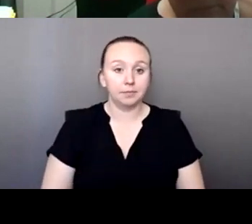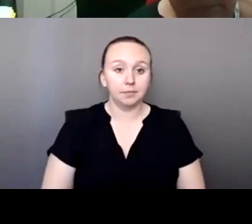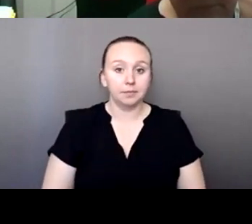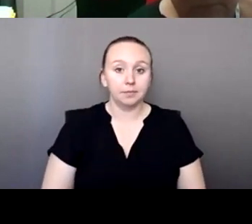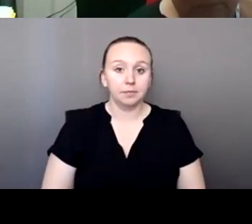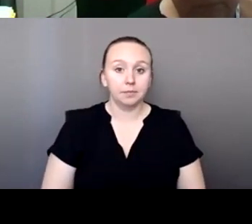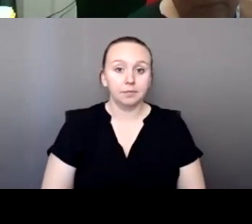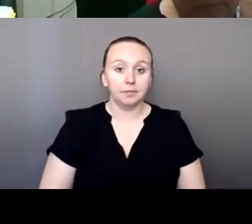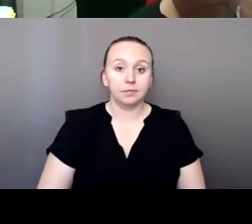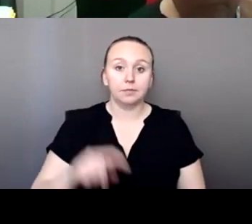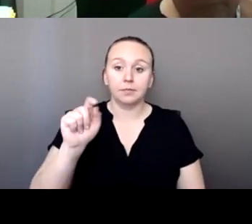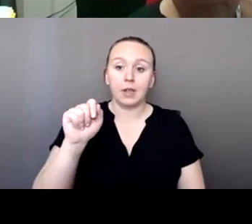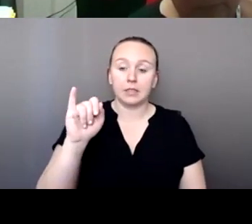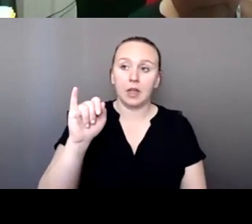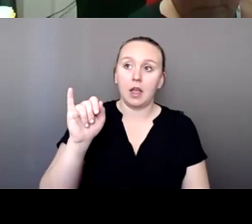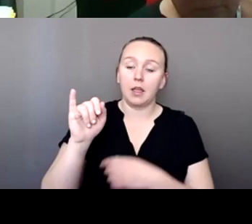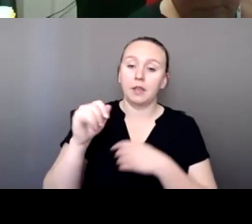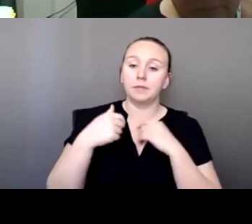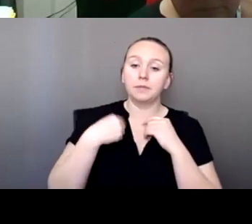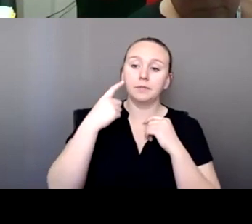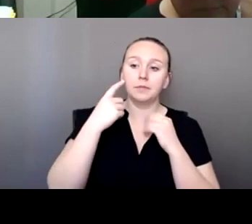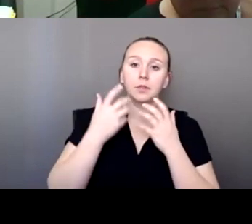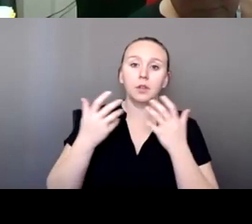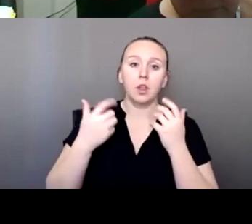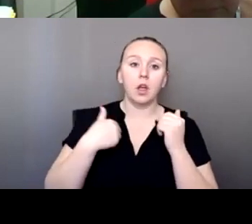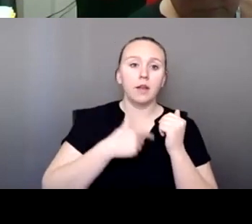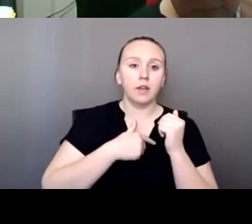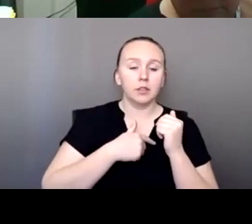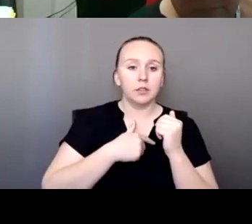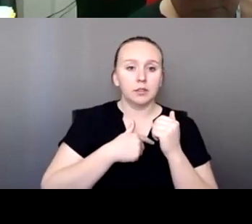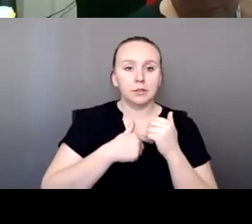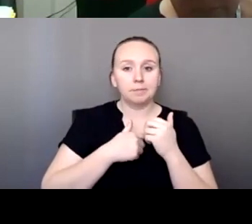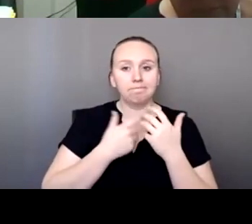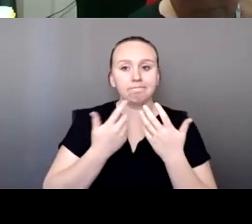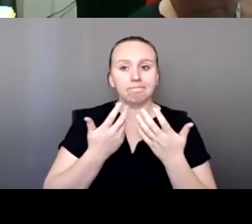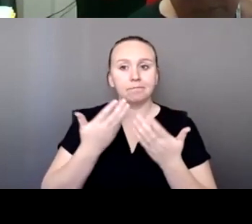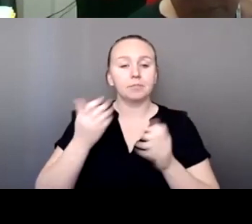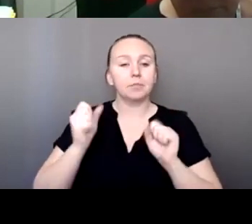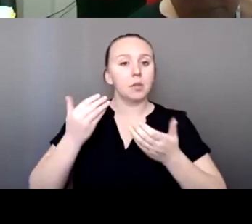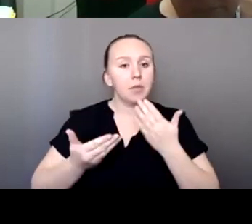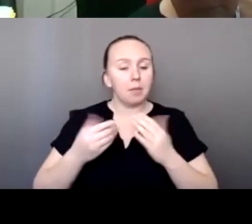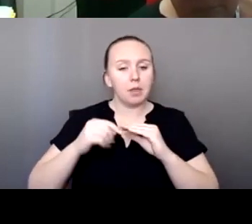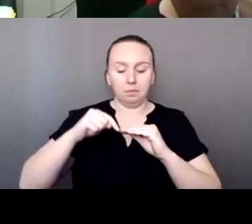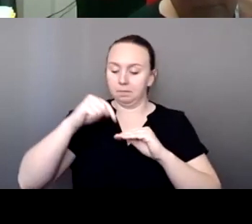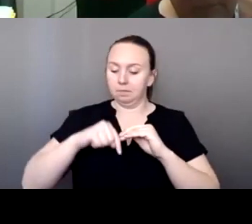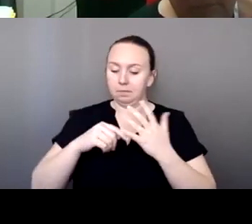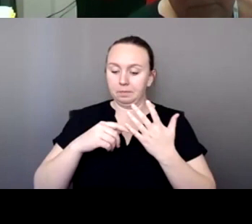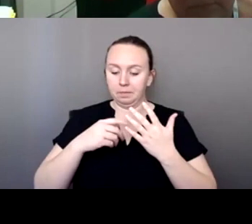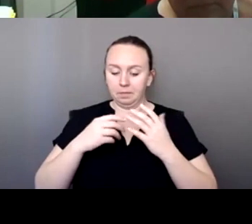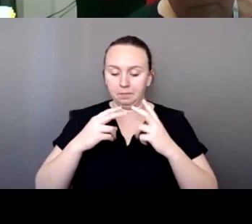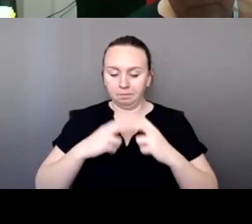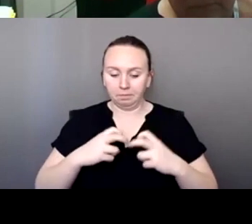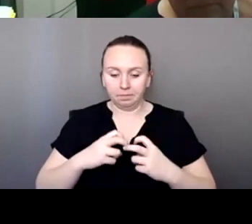I think a lot of us could take, um, uh, maybe dig, dig a little deeper down the road, um,